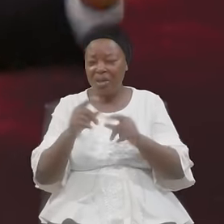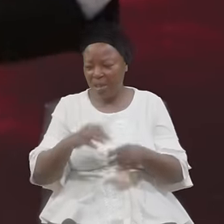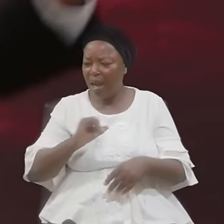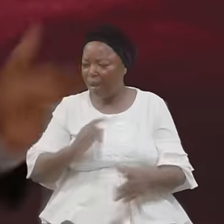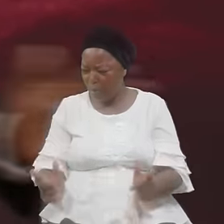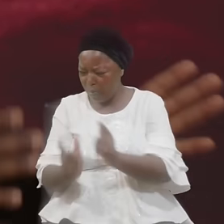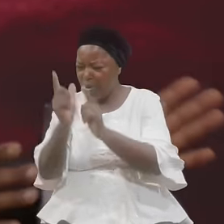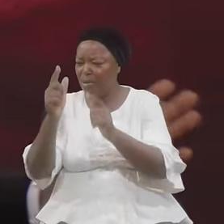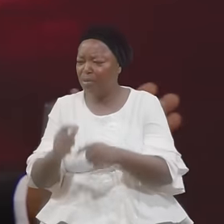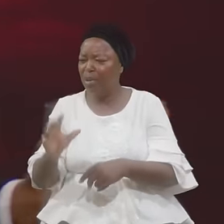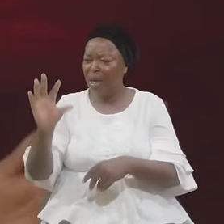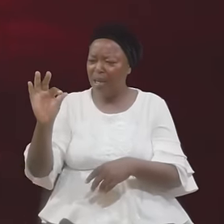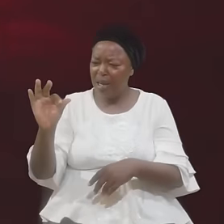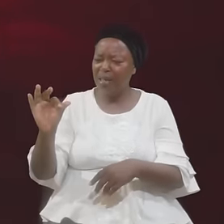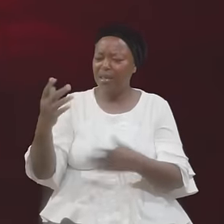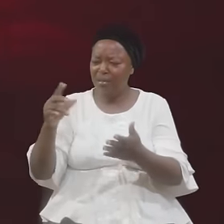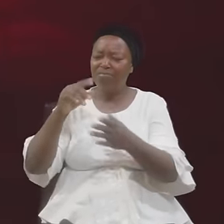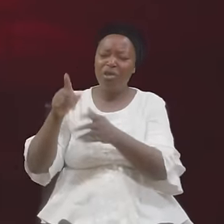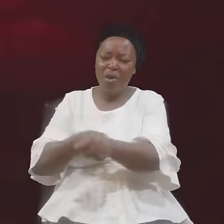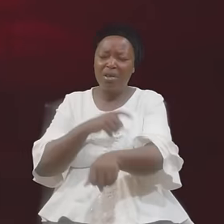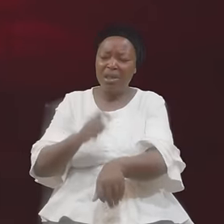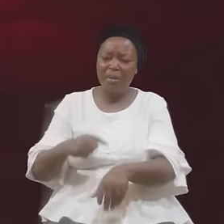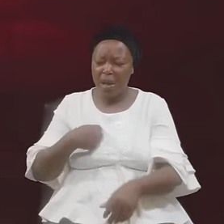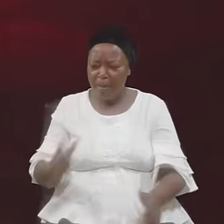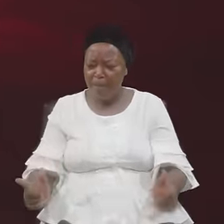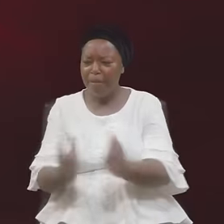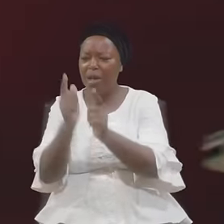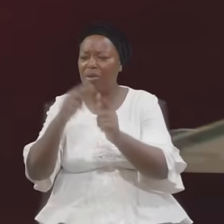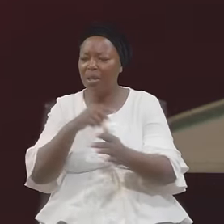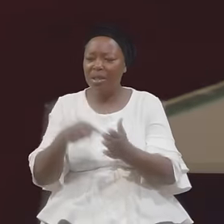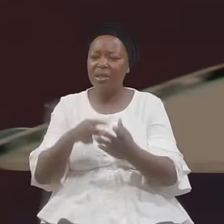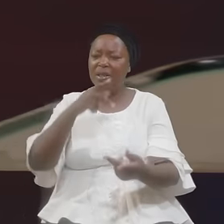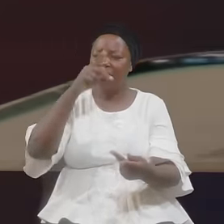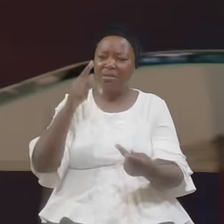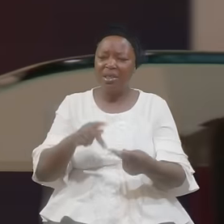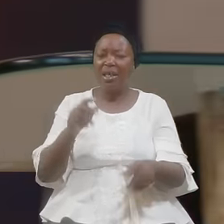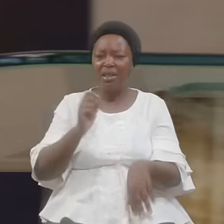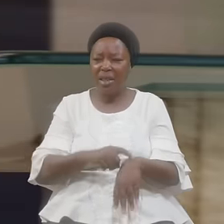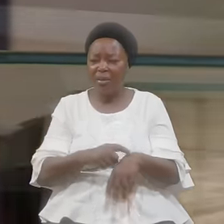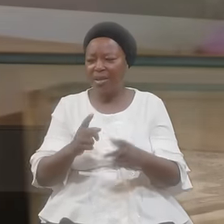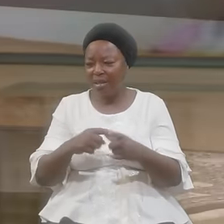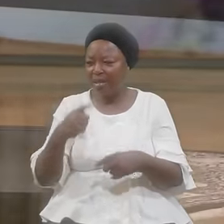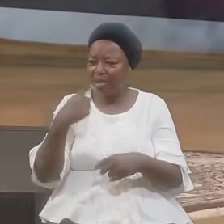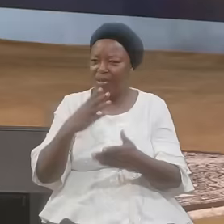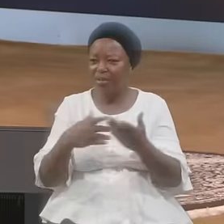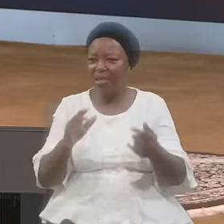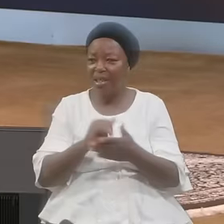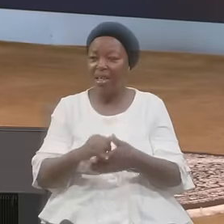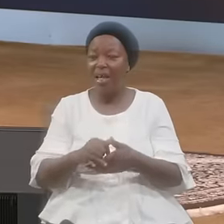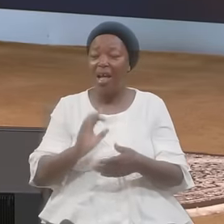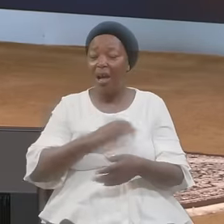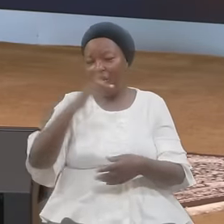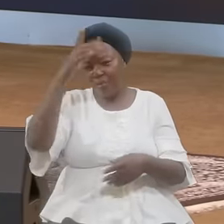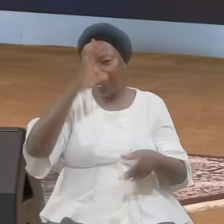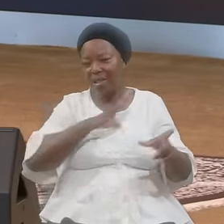I Met You At This Particular Time And They Said Something That I Said You Know